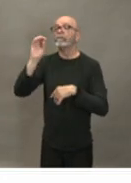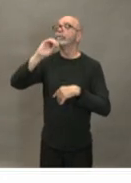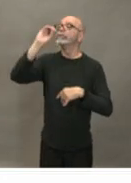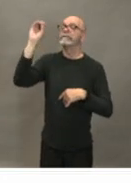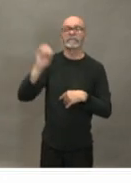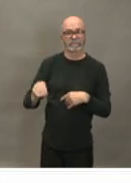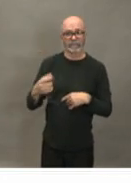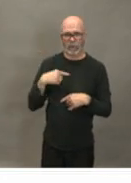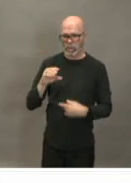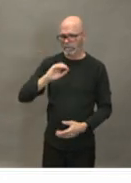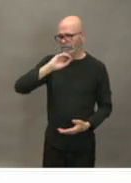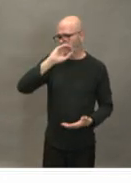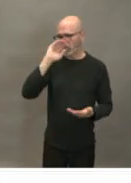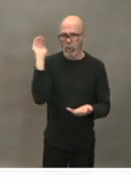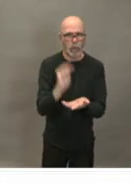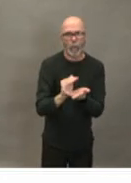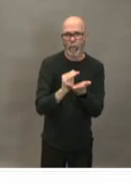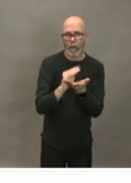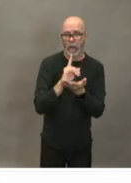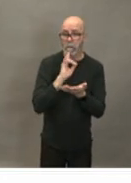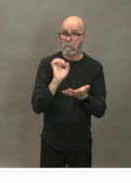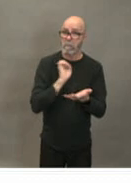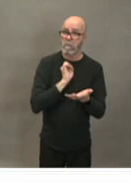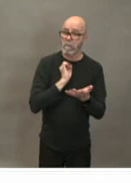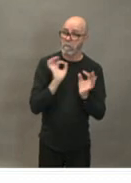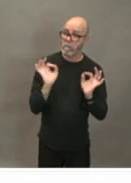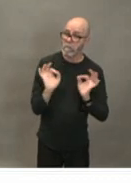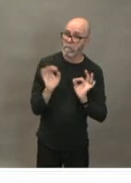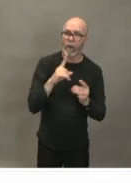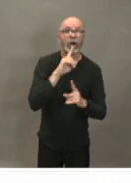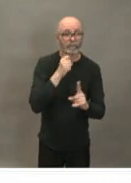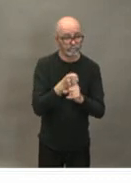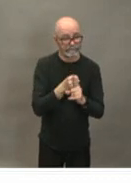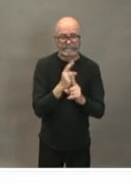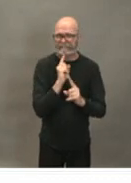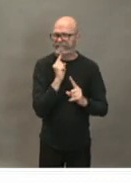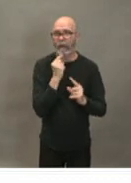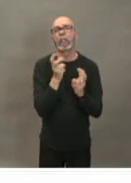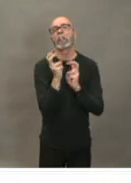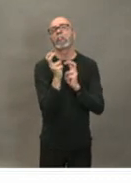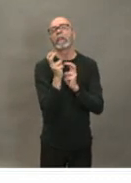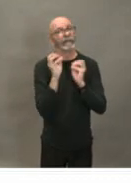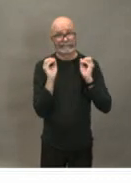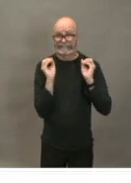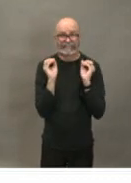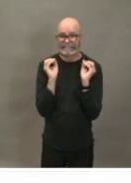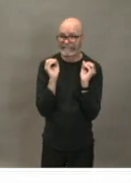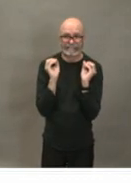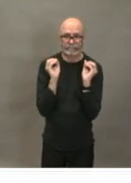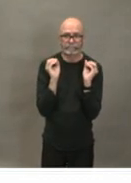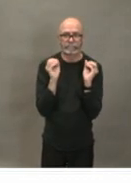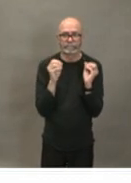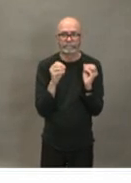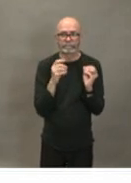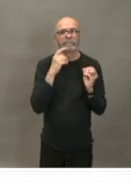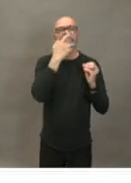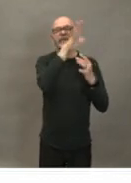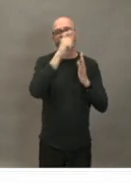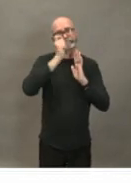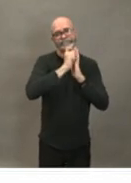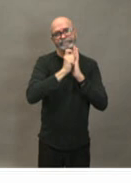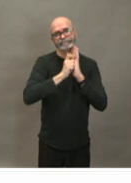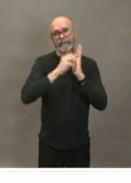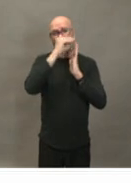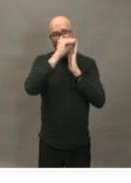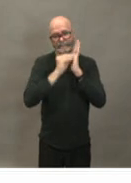also the severity um for children who are affected is lower so they're in the most recent literature there were um 72